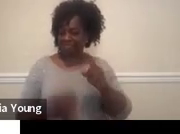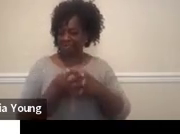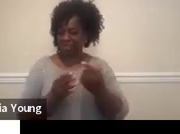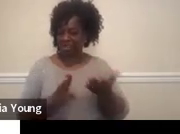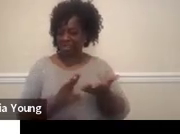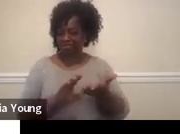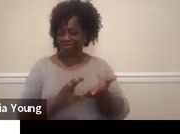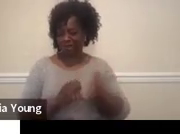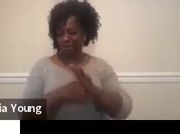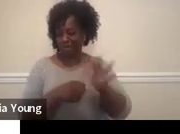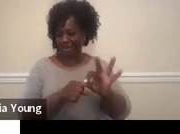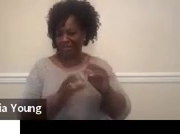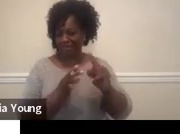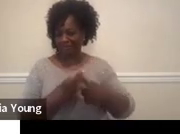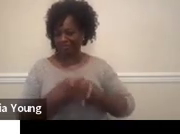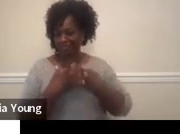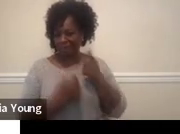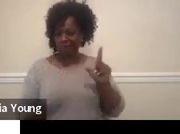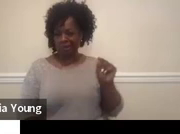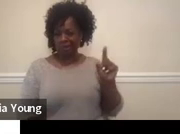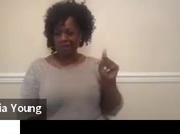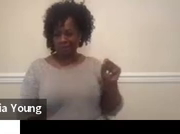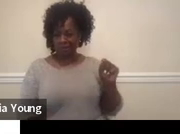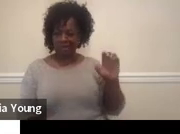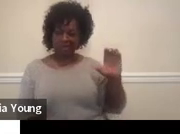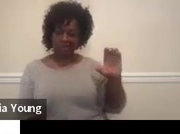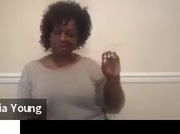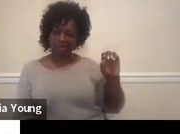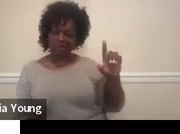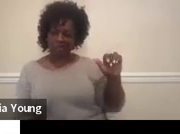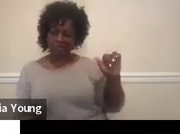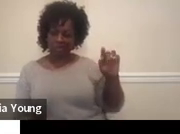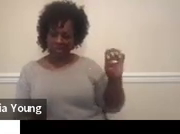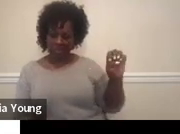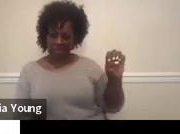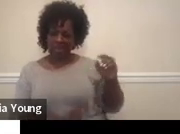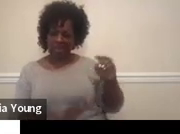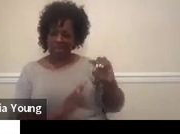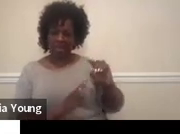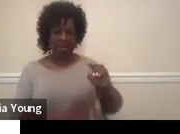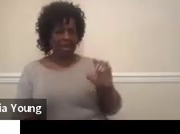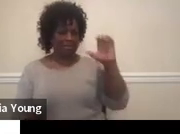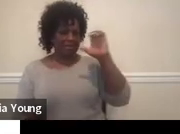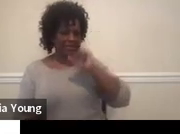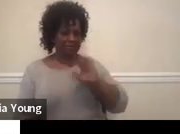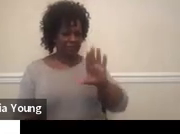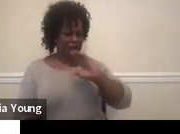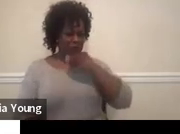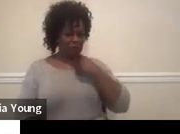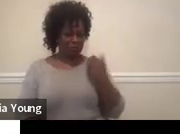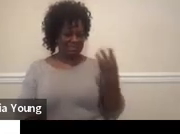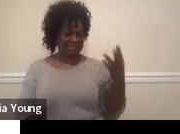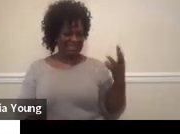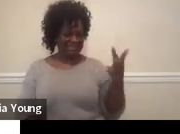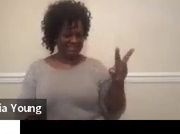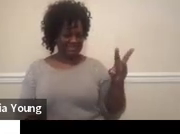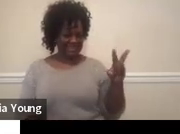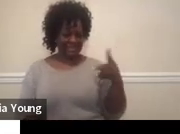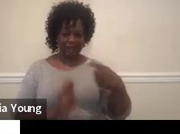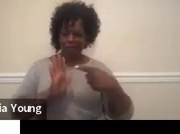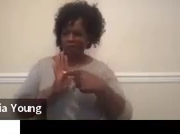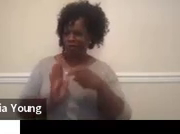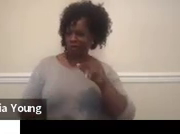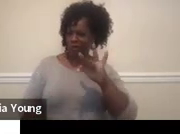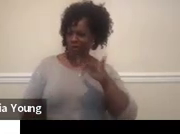like, oh my gosh. And Colette had, I think, I think her daughter was like 16 at the time. And I showed her and she was